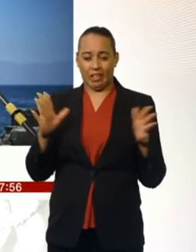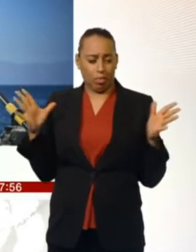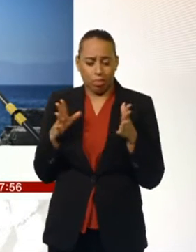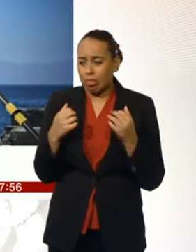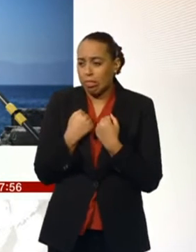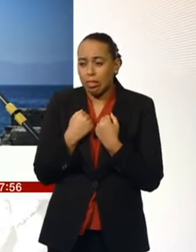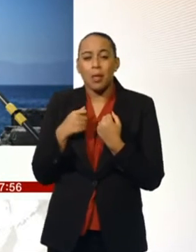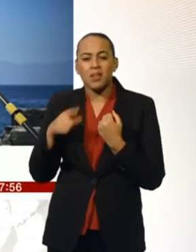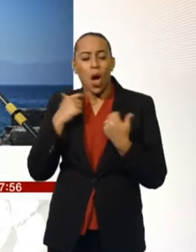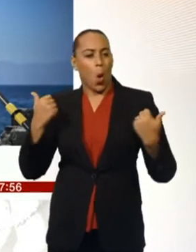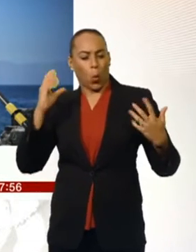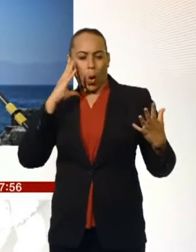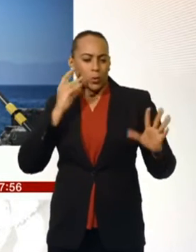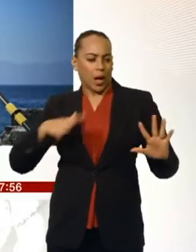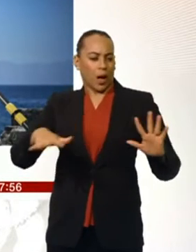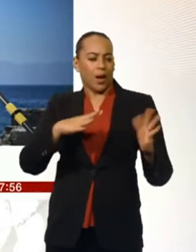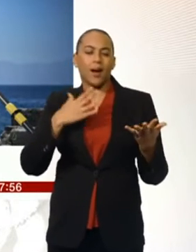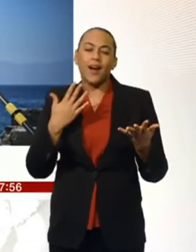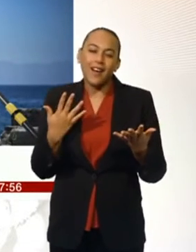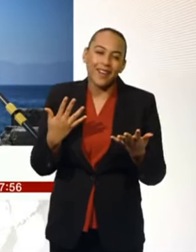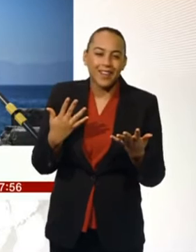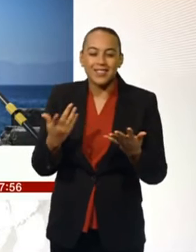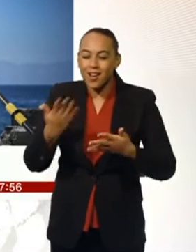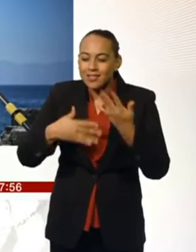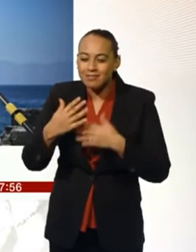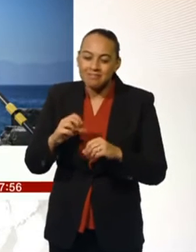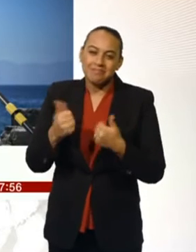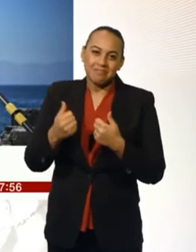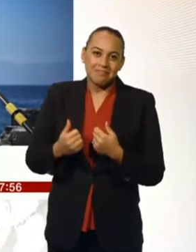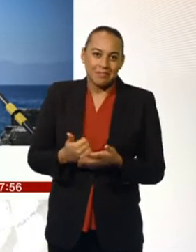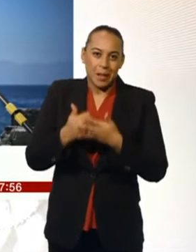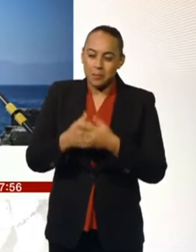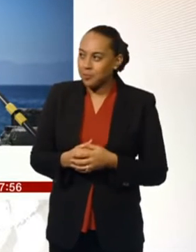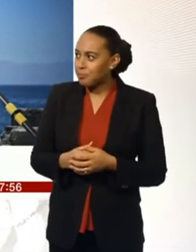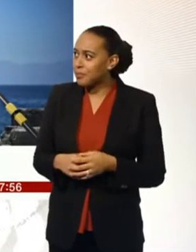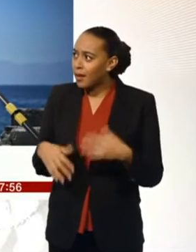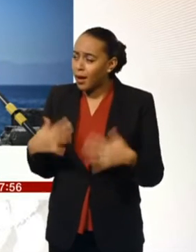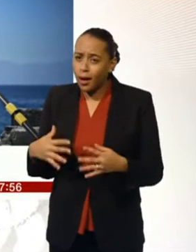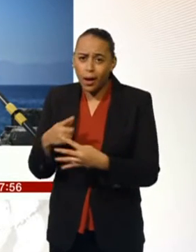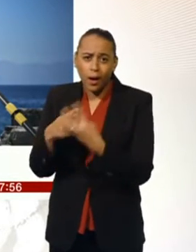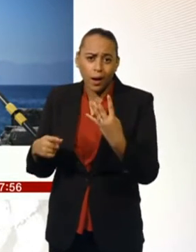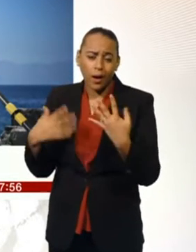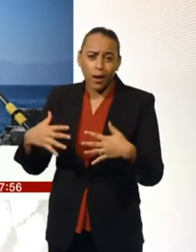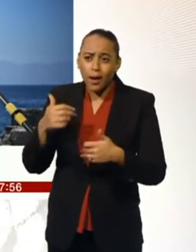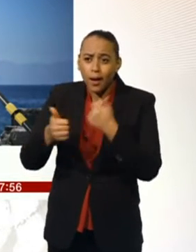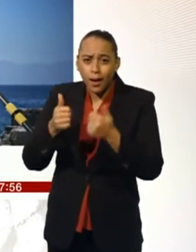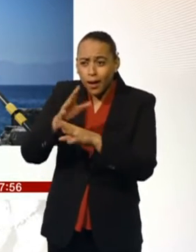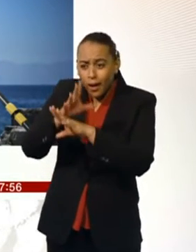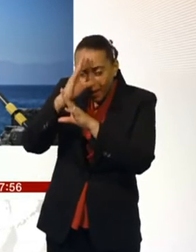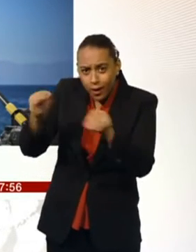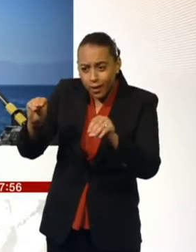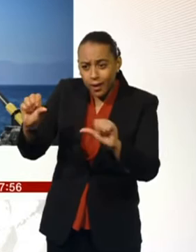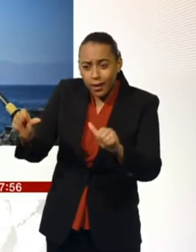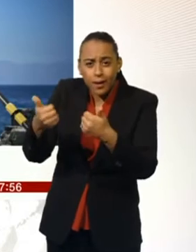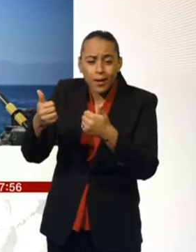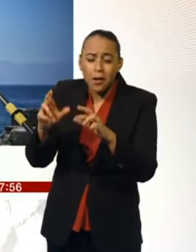complaint. Nicky, we wish you well. Do keep your spirits up. It's a great adventure that you're all on. Jeanette, Helen, Nicky, Francis, we